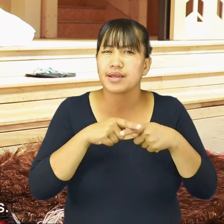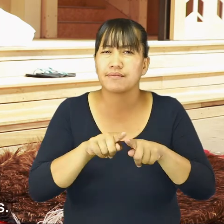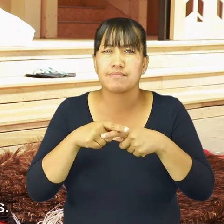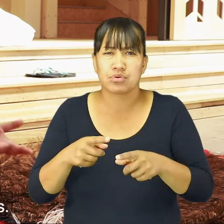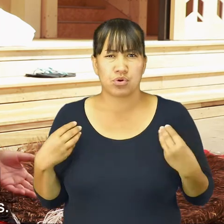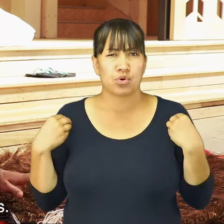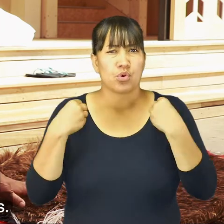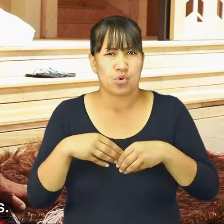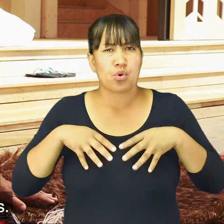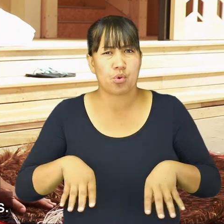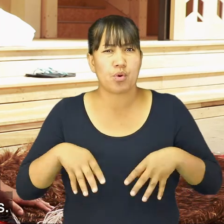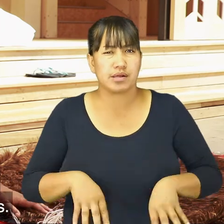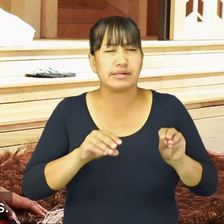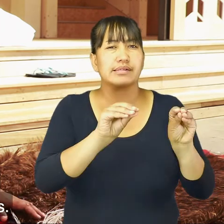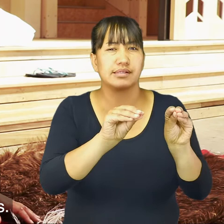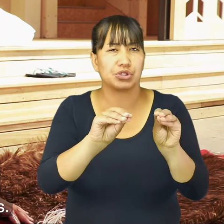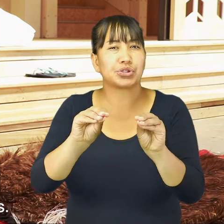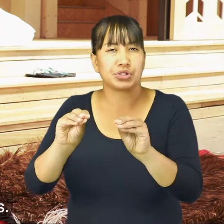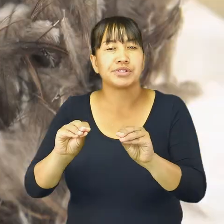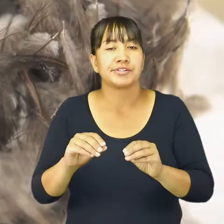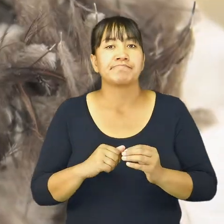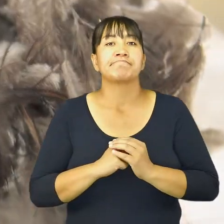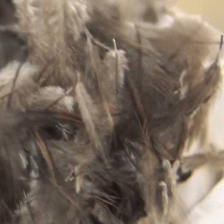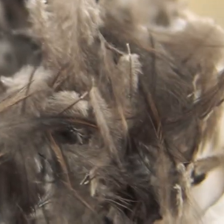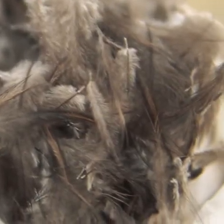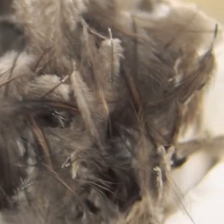and how to use and prepare feathers.